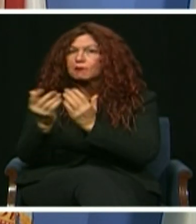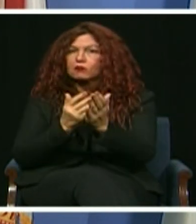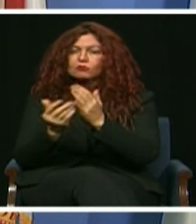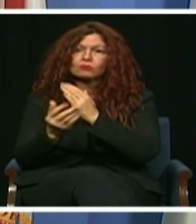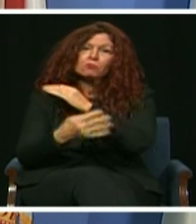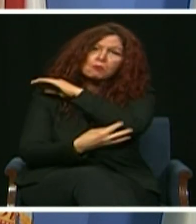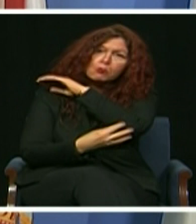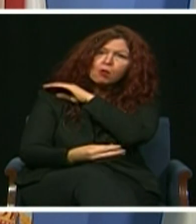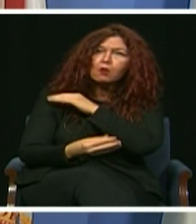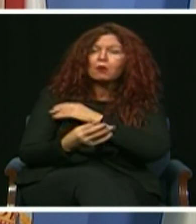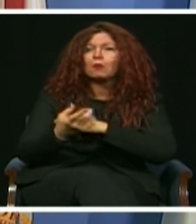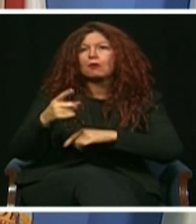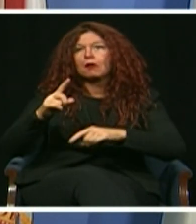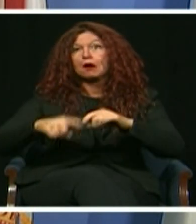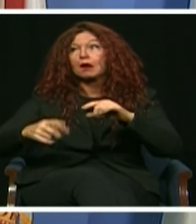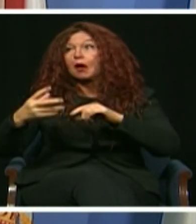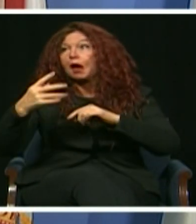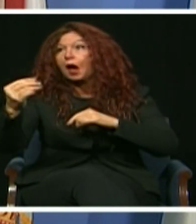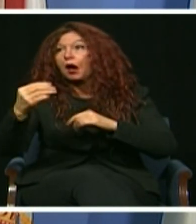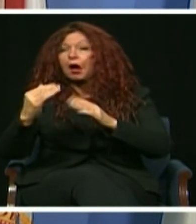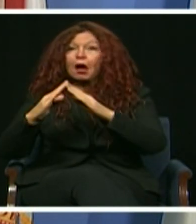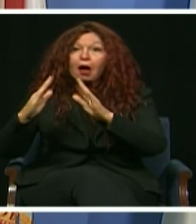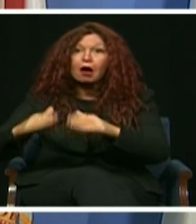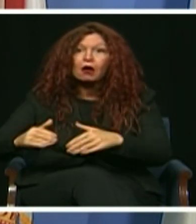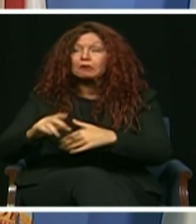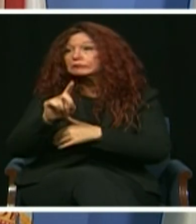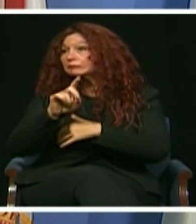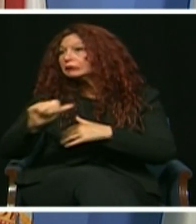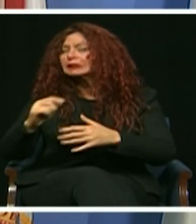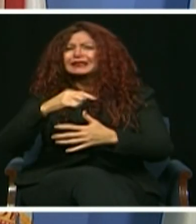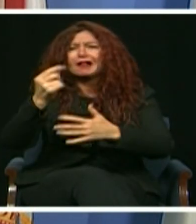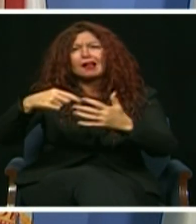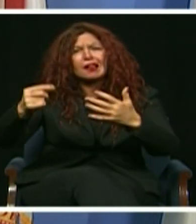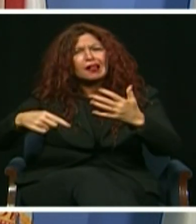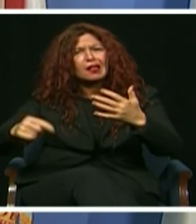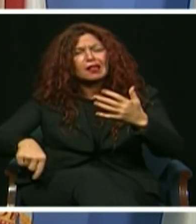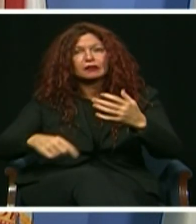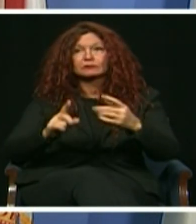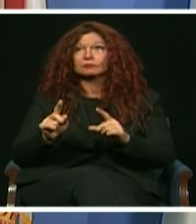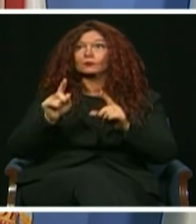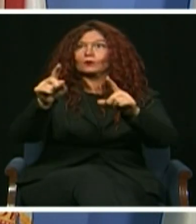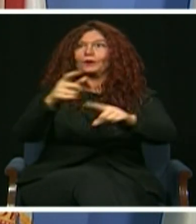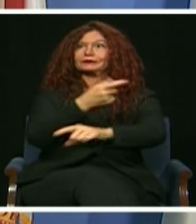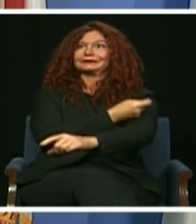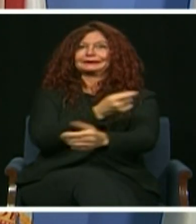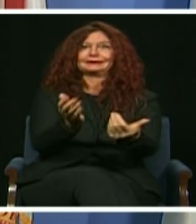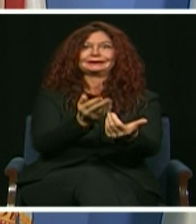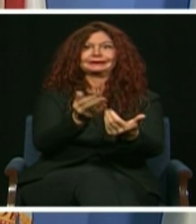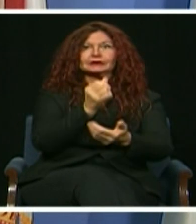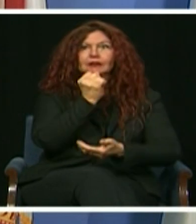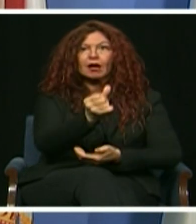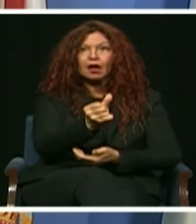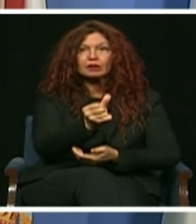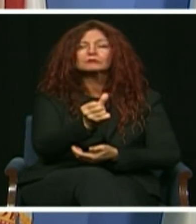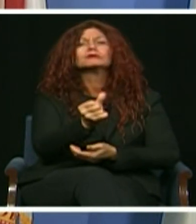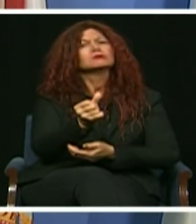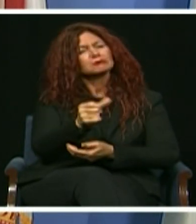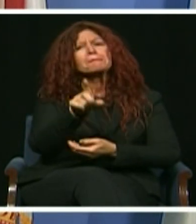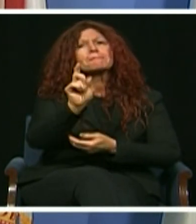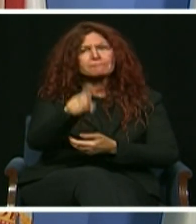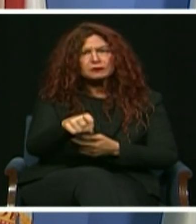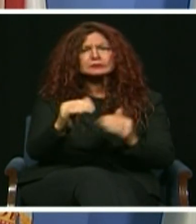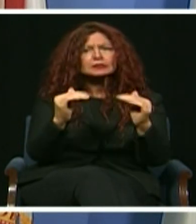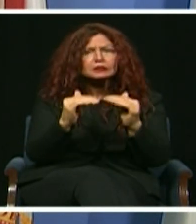process for vaccine distribution. This platform, which will be accessible online and by phone, will allow all seniors